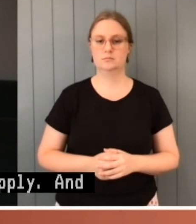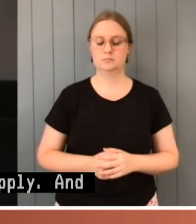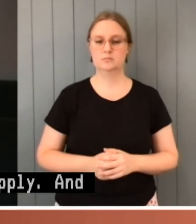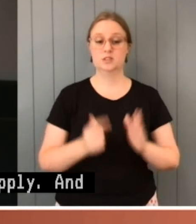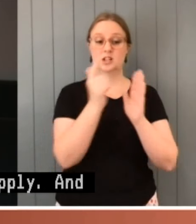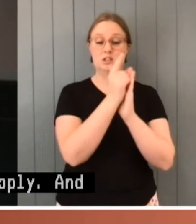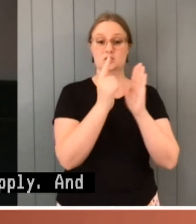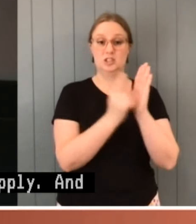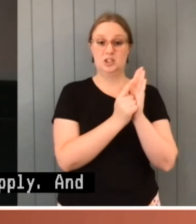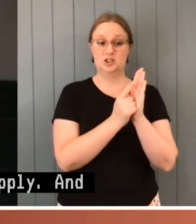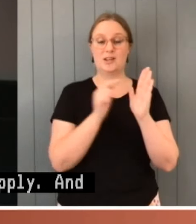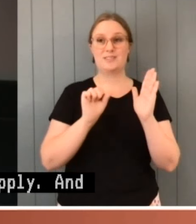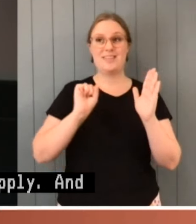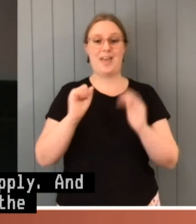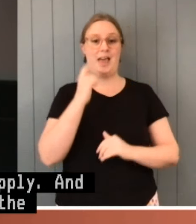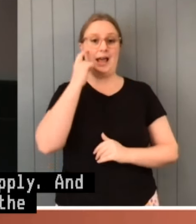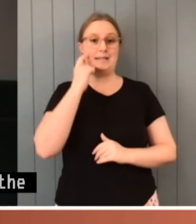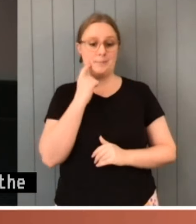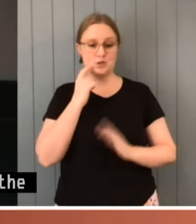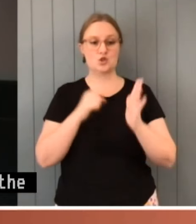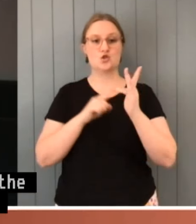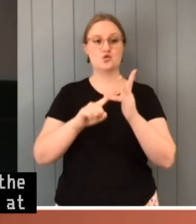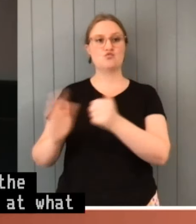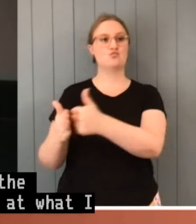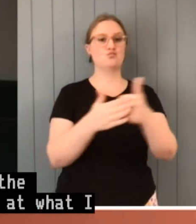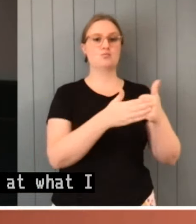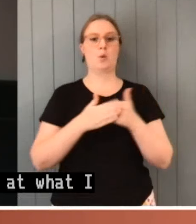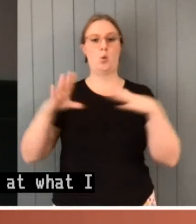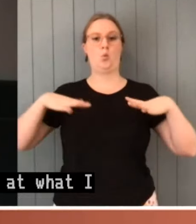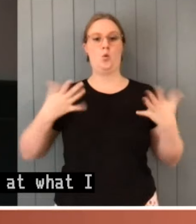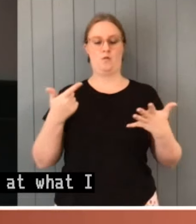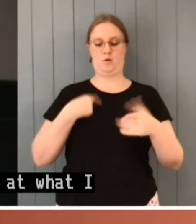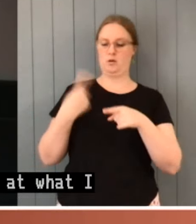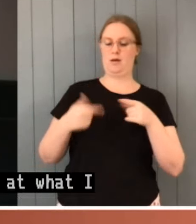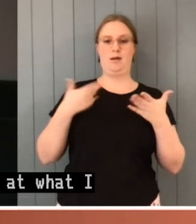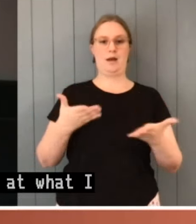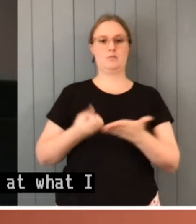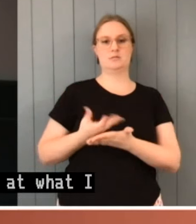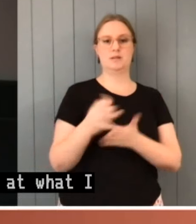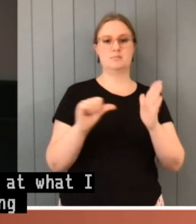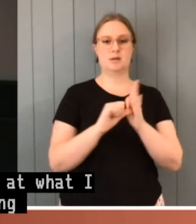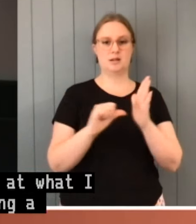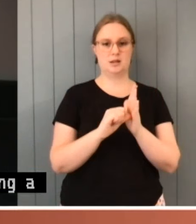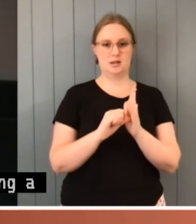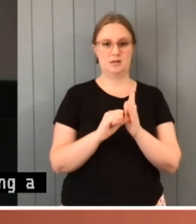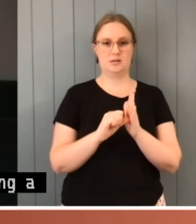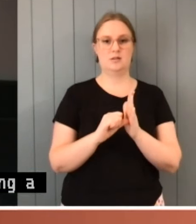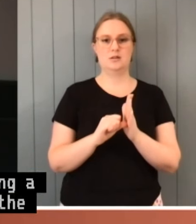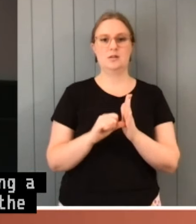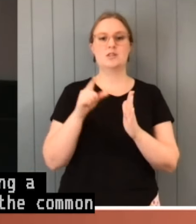at what I call a global fix, providing a legislated substitute for the common assumption that had previously existed.